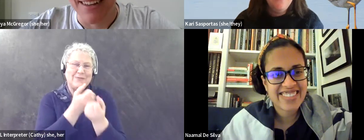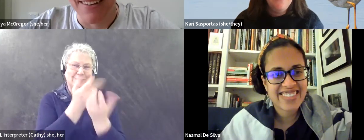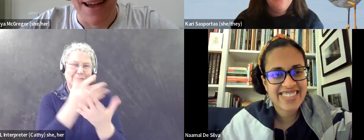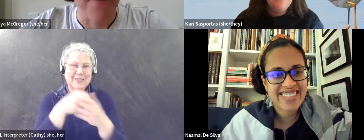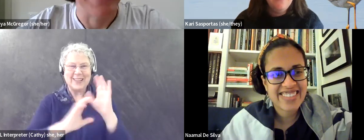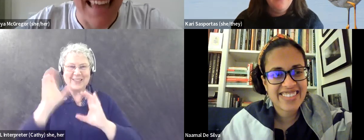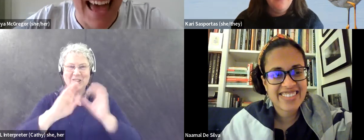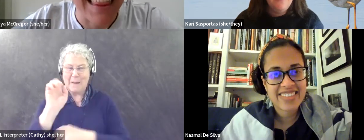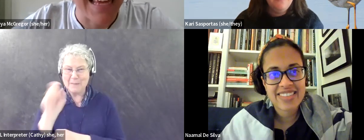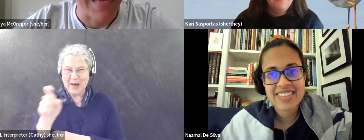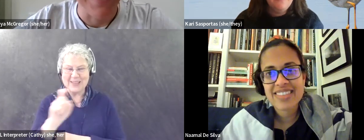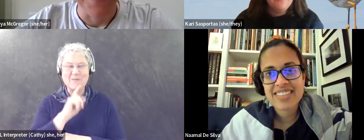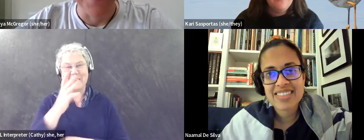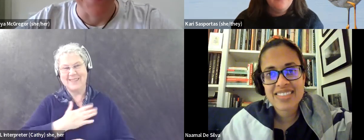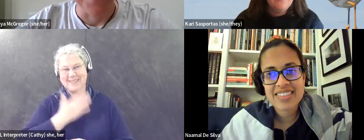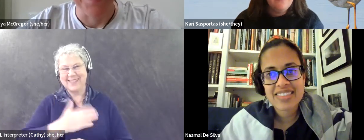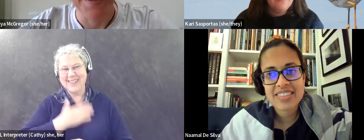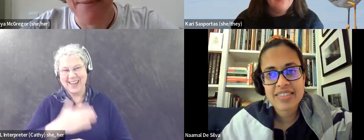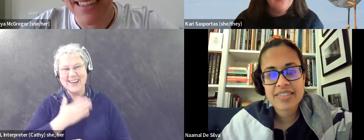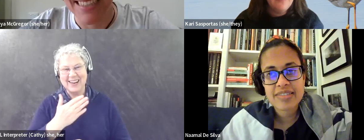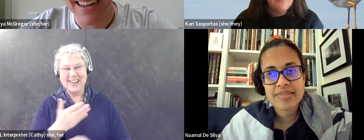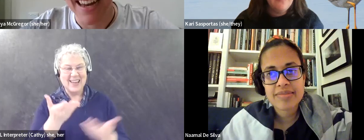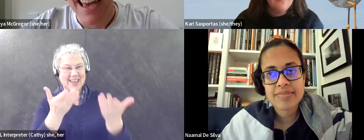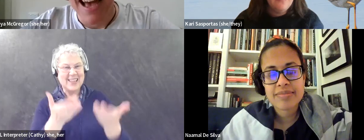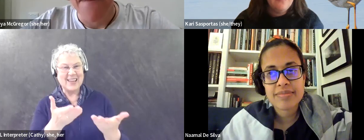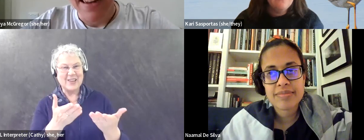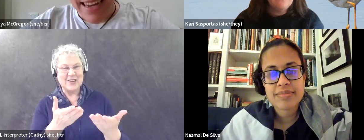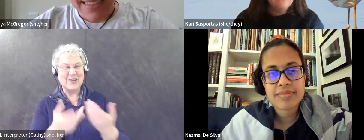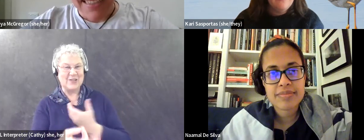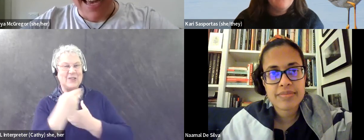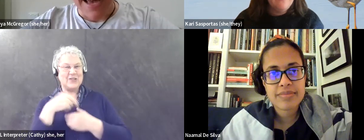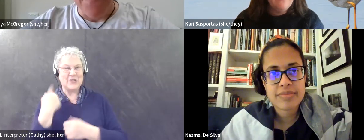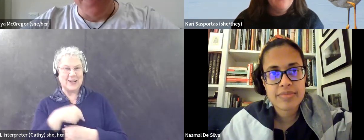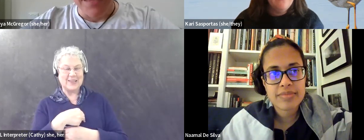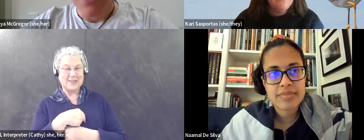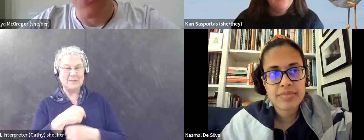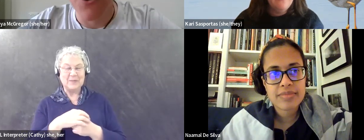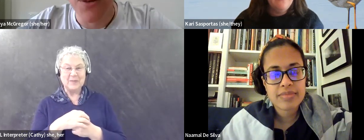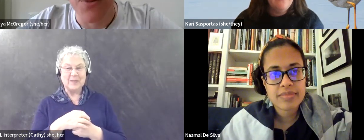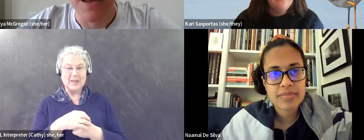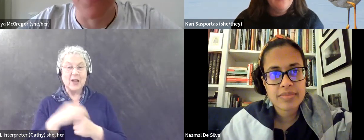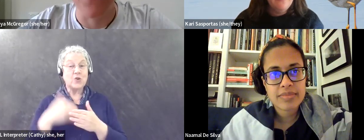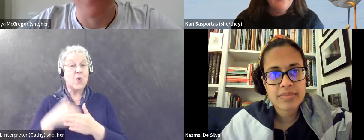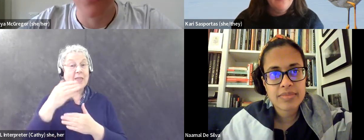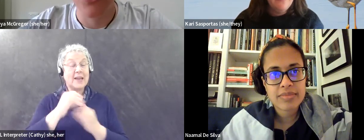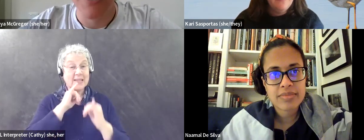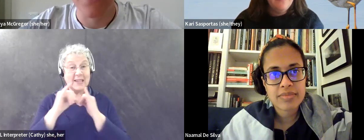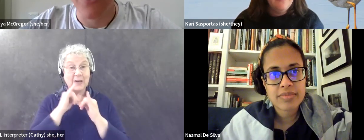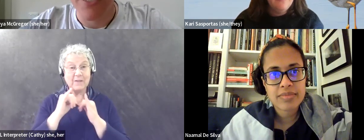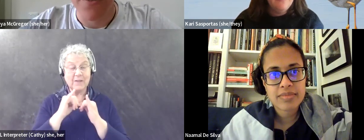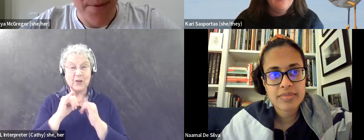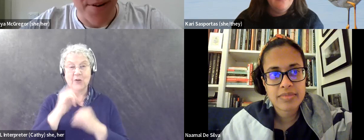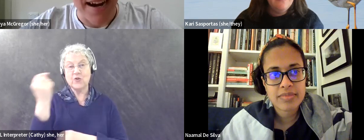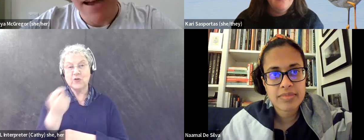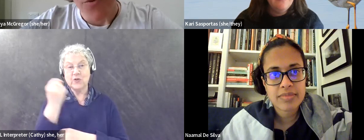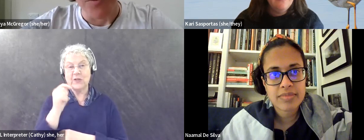it's really, I'm really glad that, that you, you were with us tonight. Um, our next, um, interview, which will be on the Tuesday, the